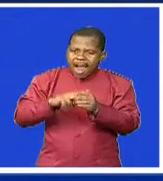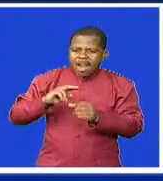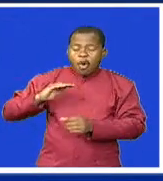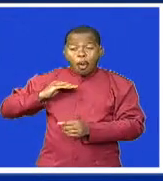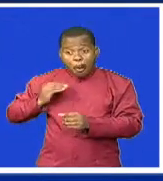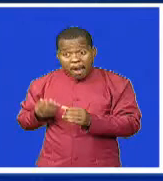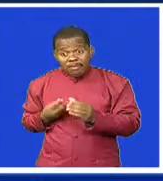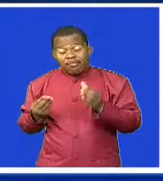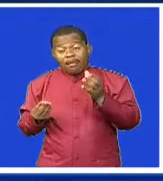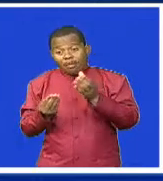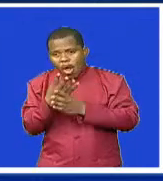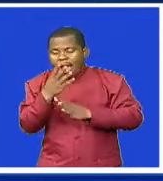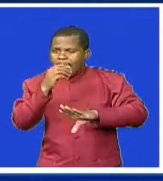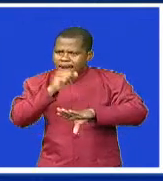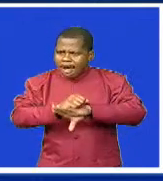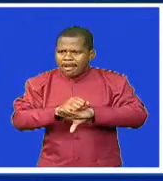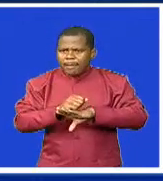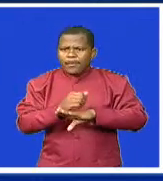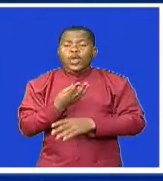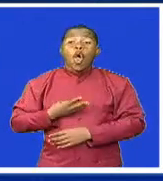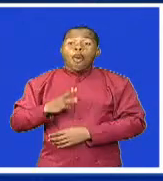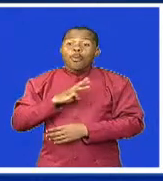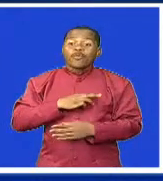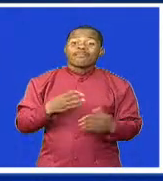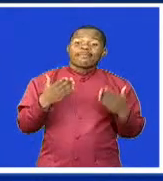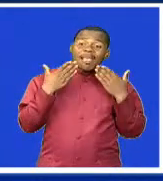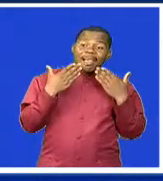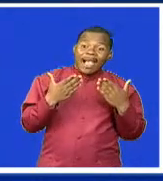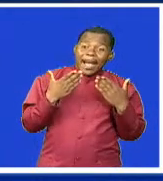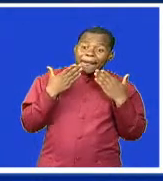Mr. Maja Masugu, Canada, that